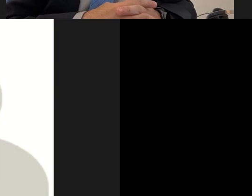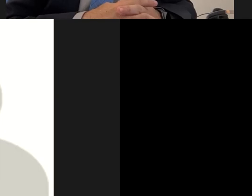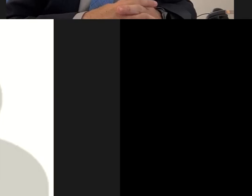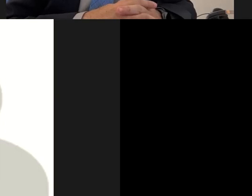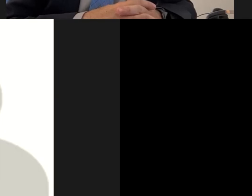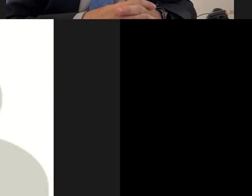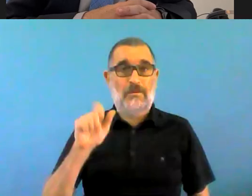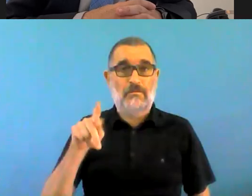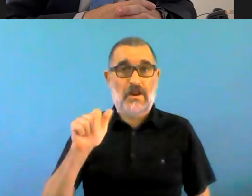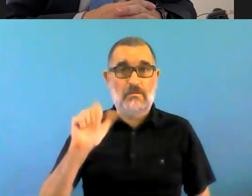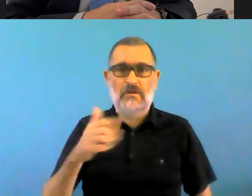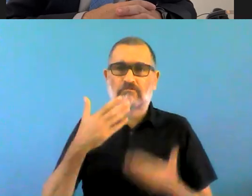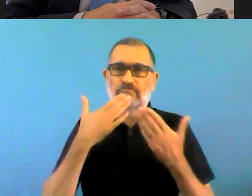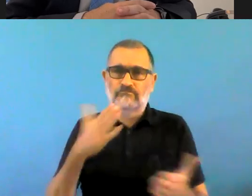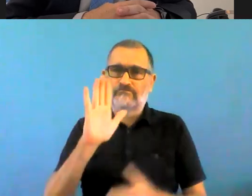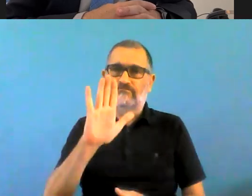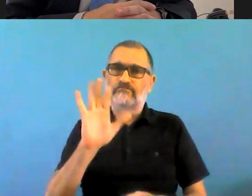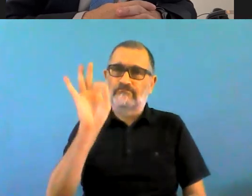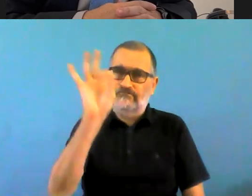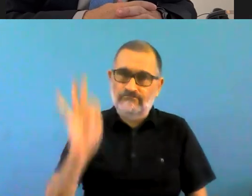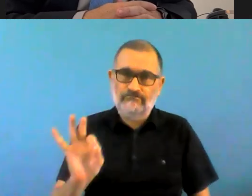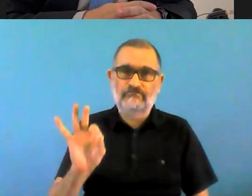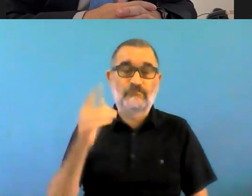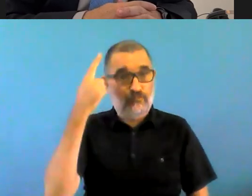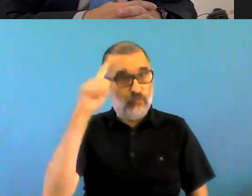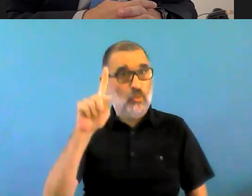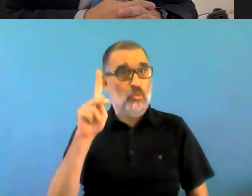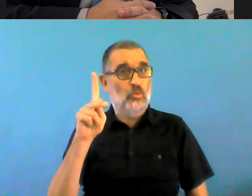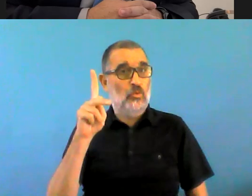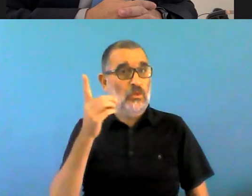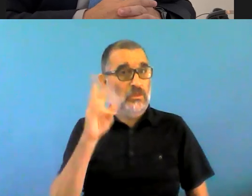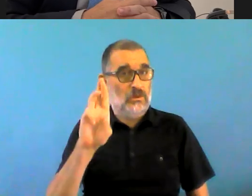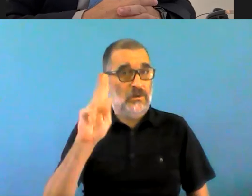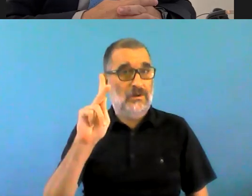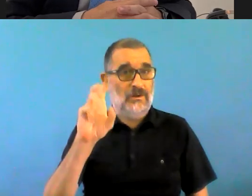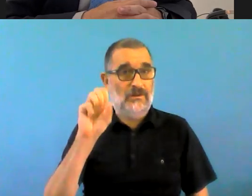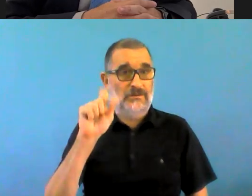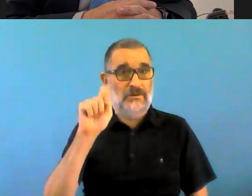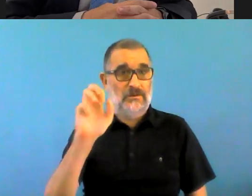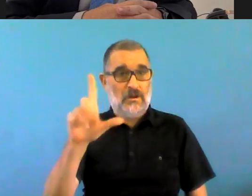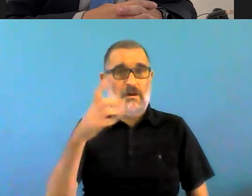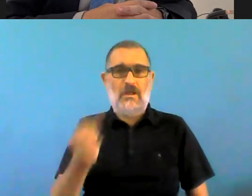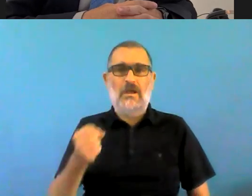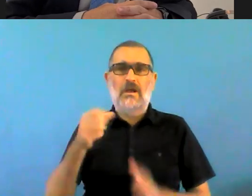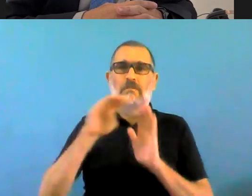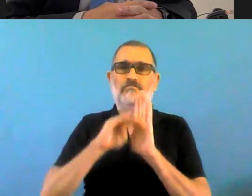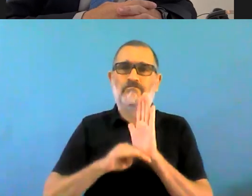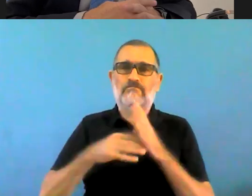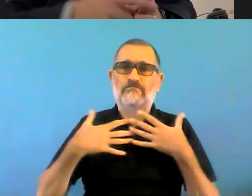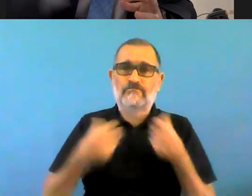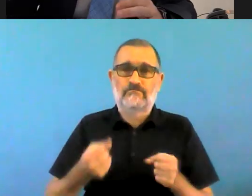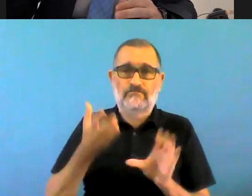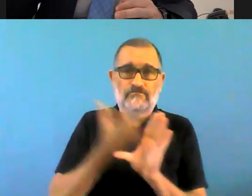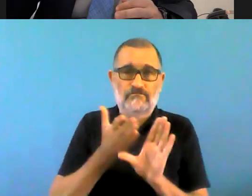experiences. So Antonio is asking, are policies in mental health really incorporating